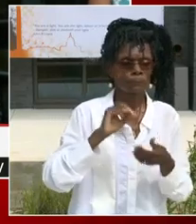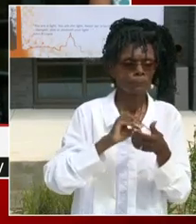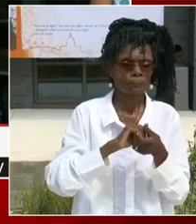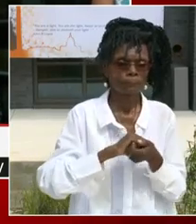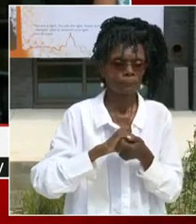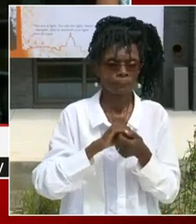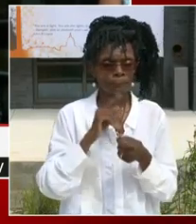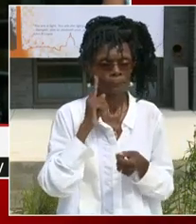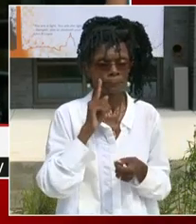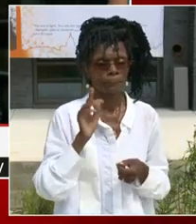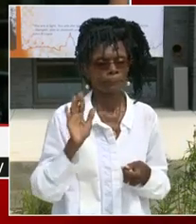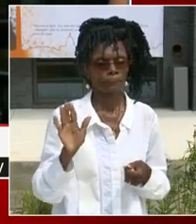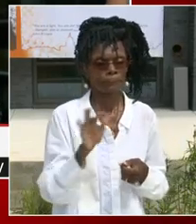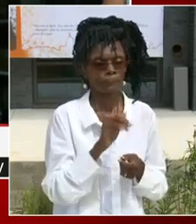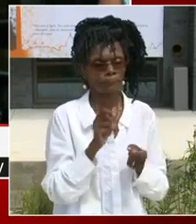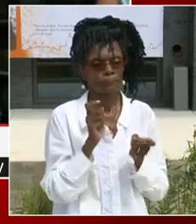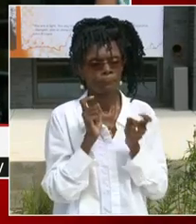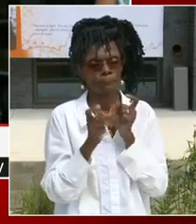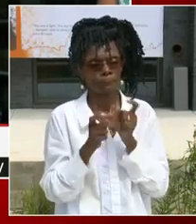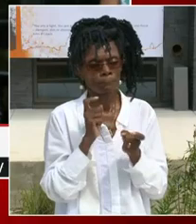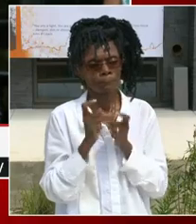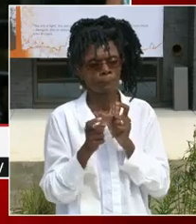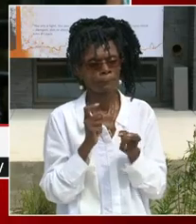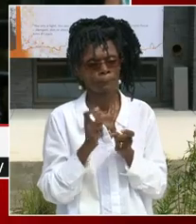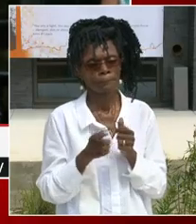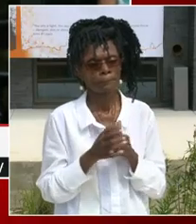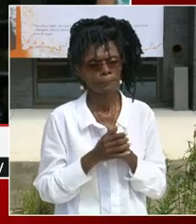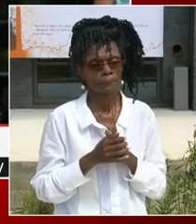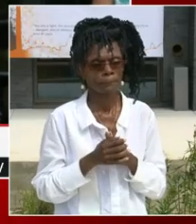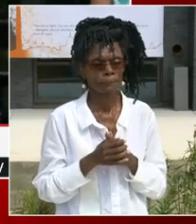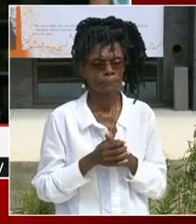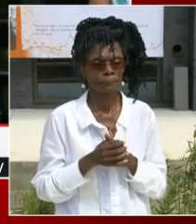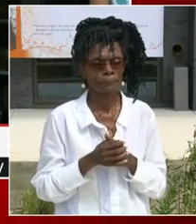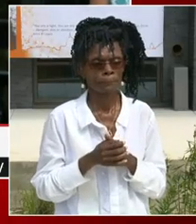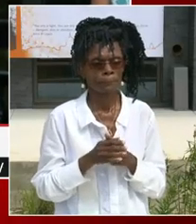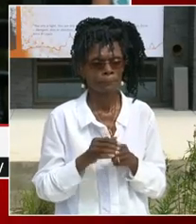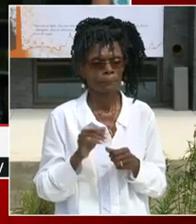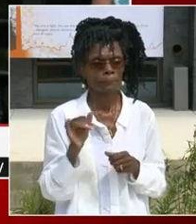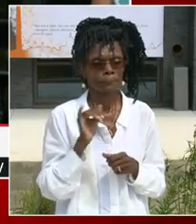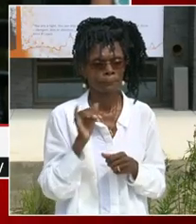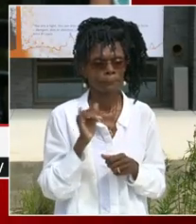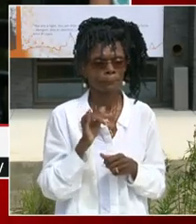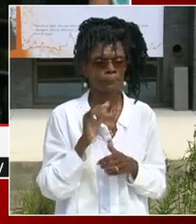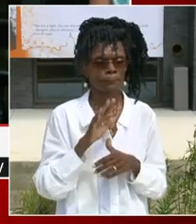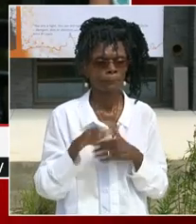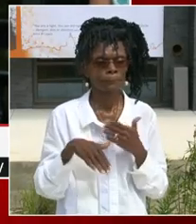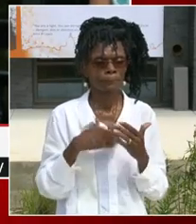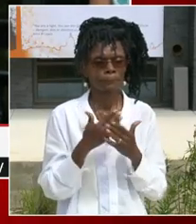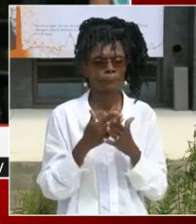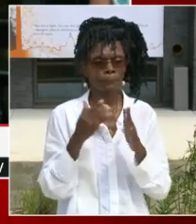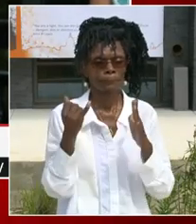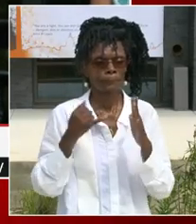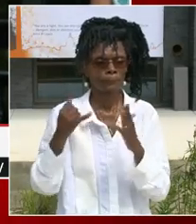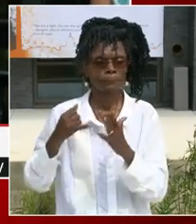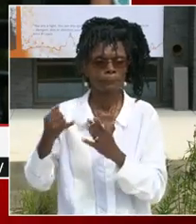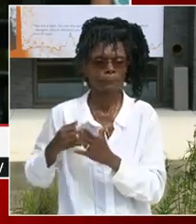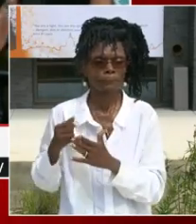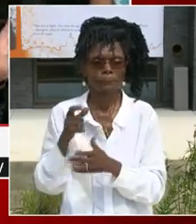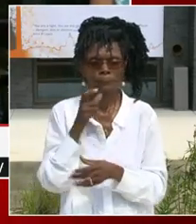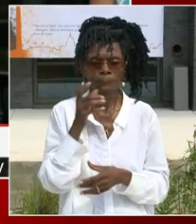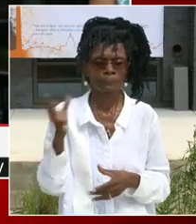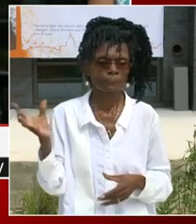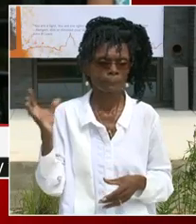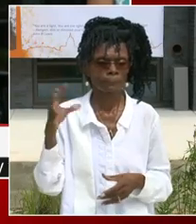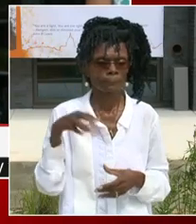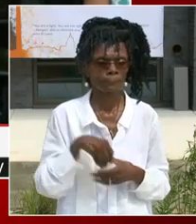congratulations to all the artists that participated in the Percent for Art program within DGS whose original art